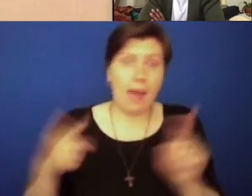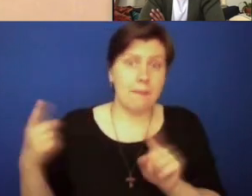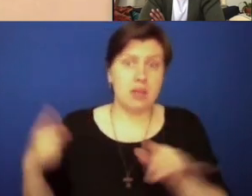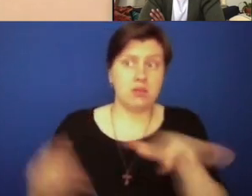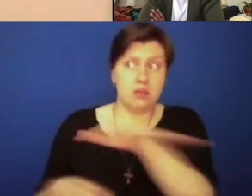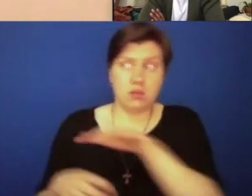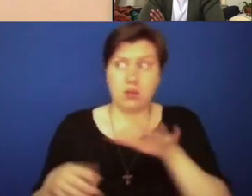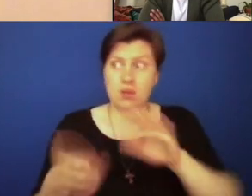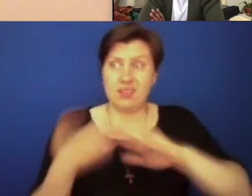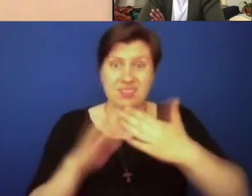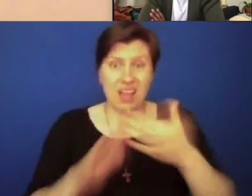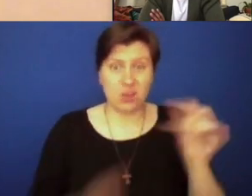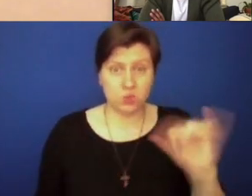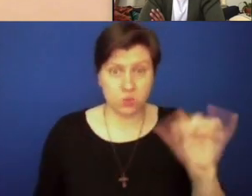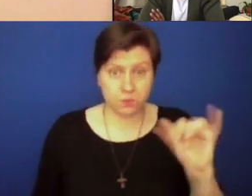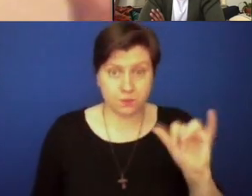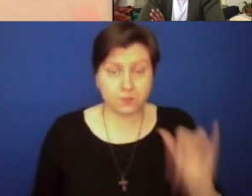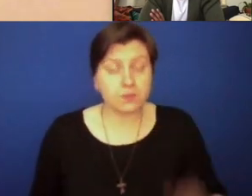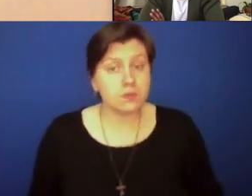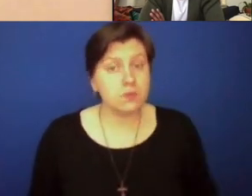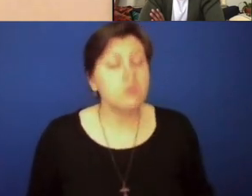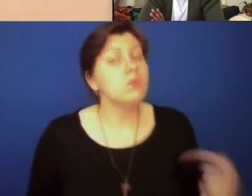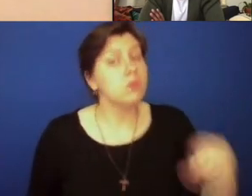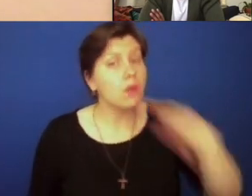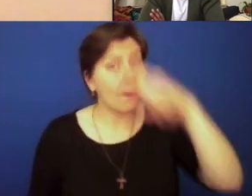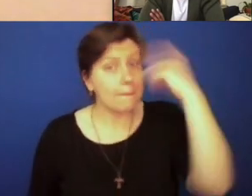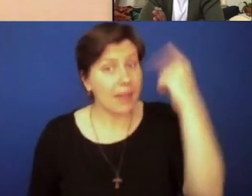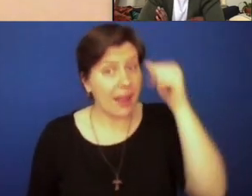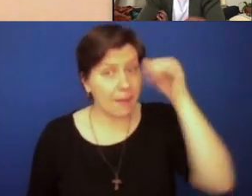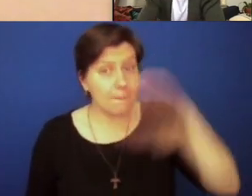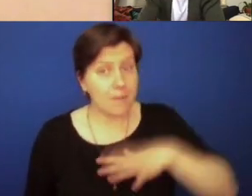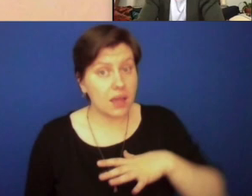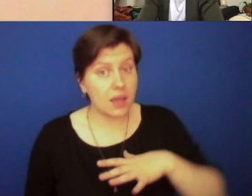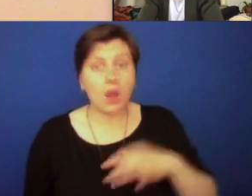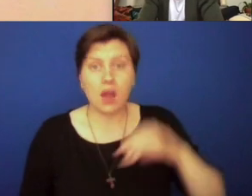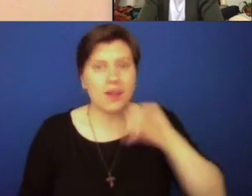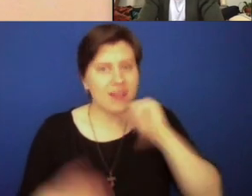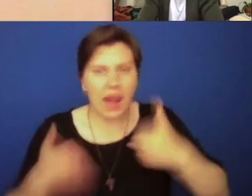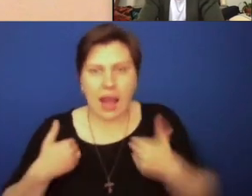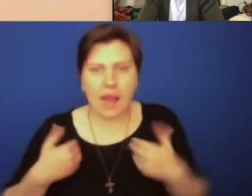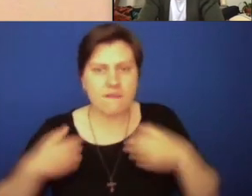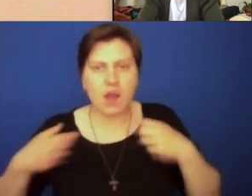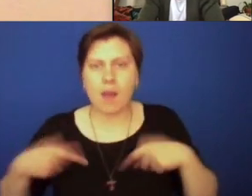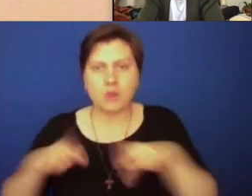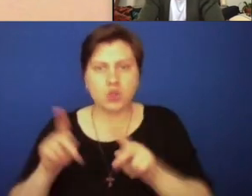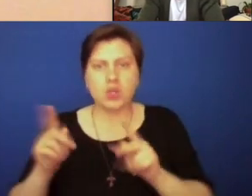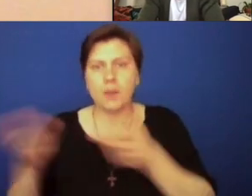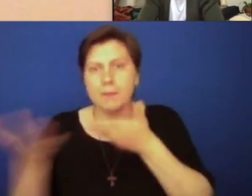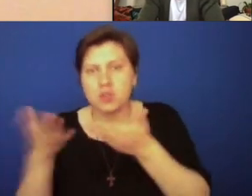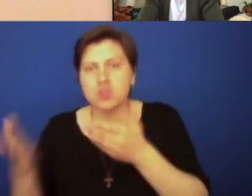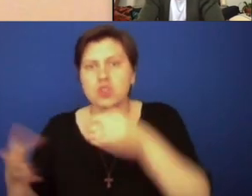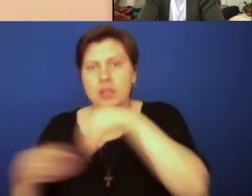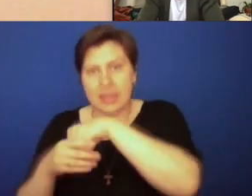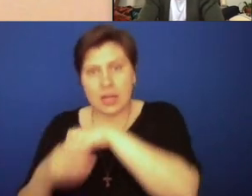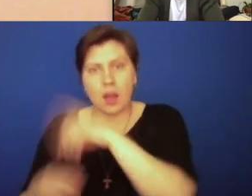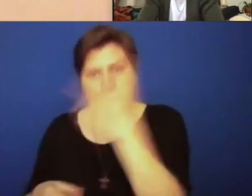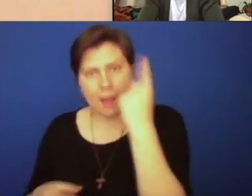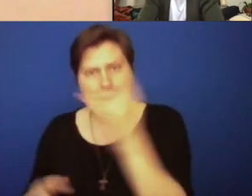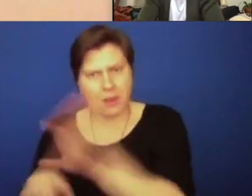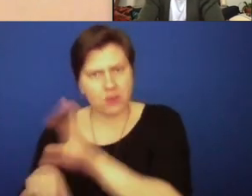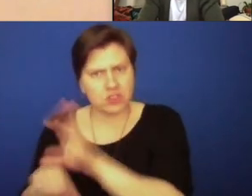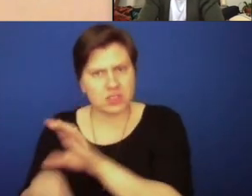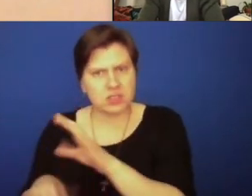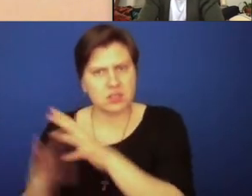the Catholic church had significant power. And these are also Black men who were denied the opportunity to minister in African-American parishes.